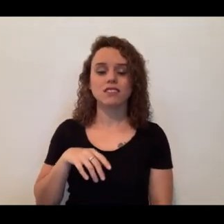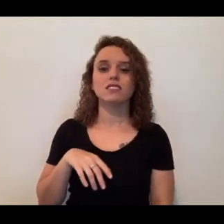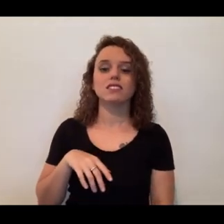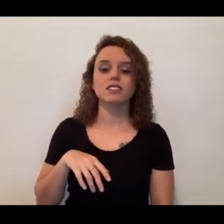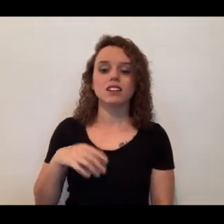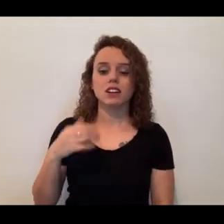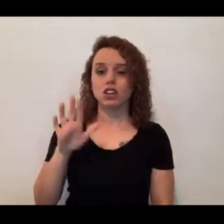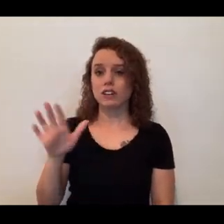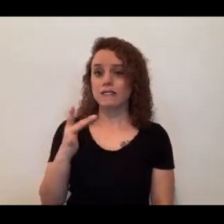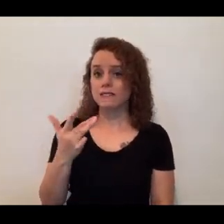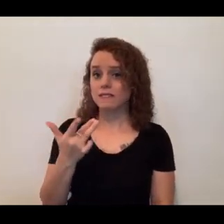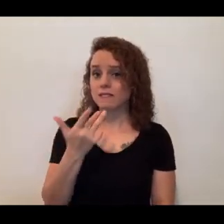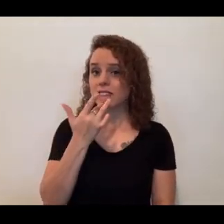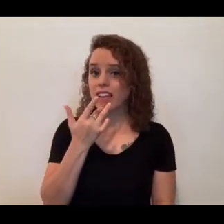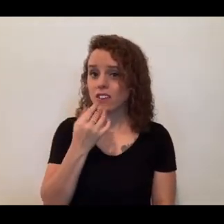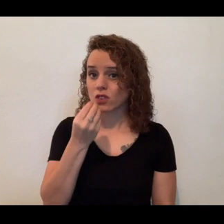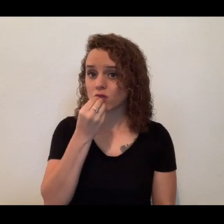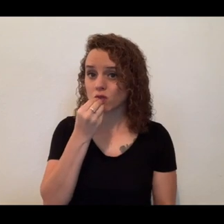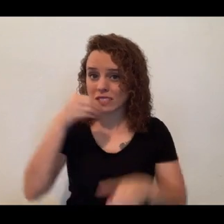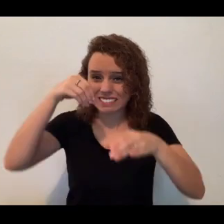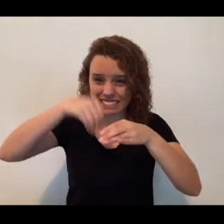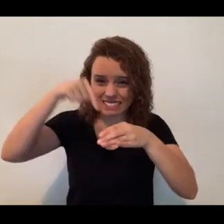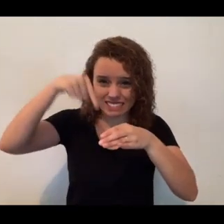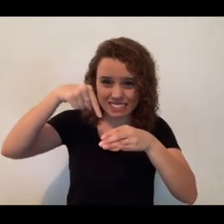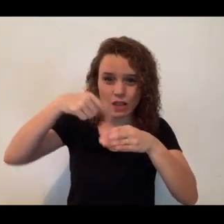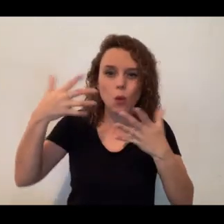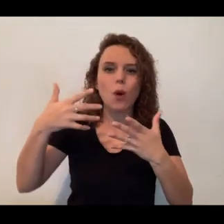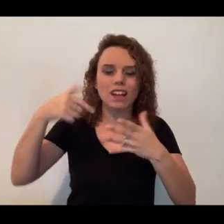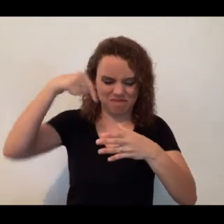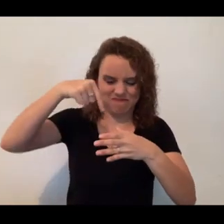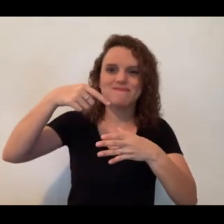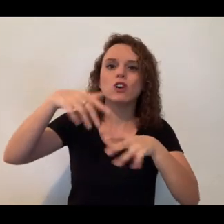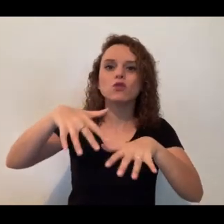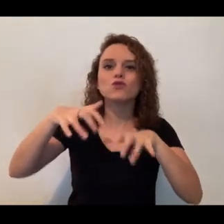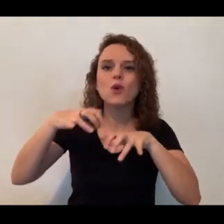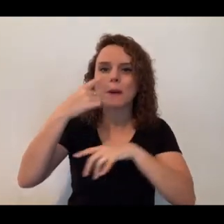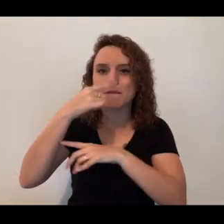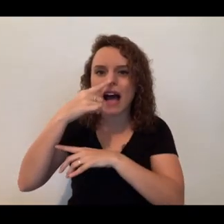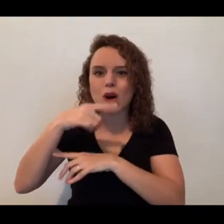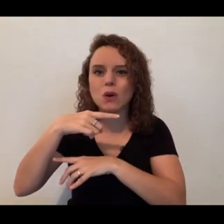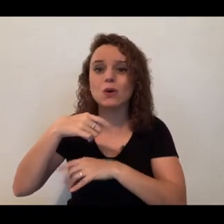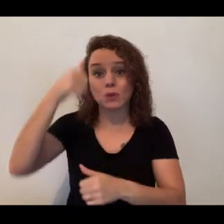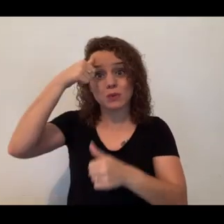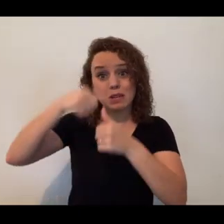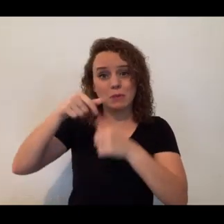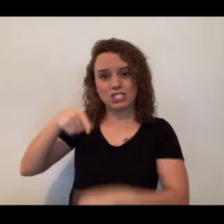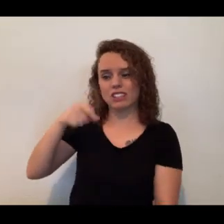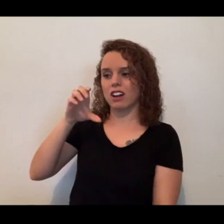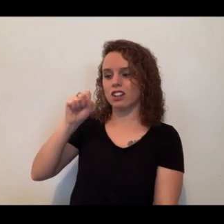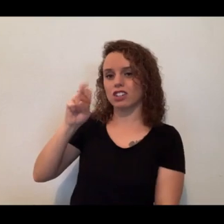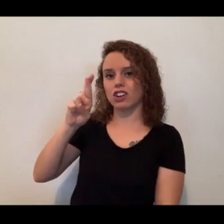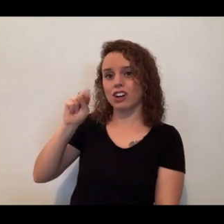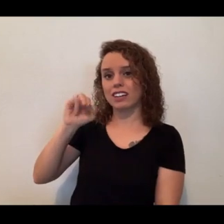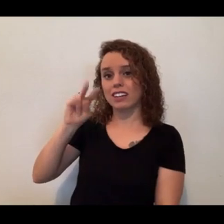one of her favorite foods at the zoo, which is a frozen mouse. Remember, she's a carnivore, so she does have to eat meat, and